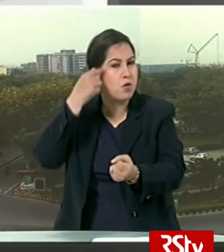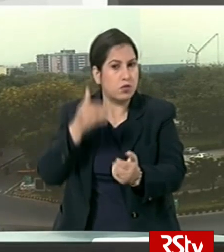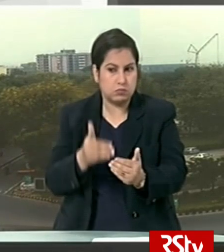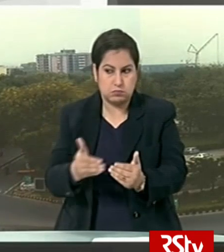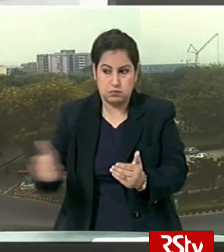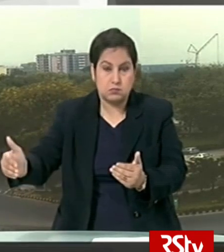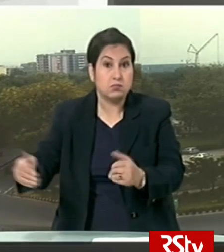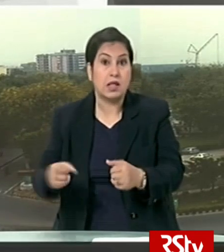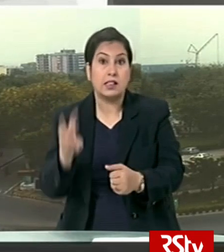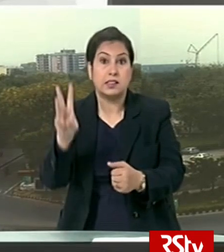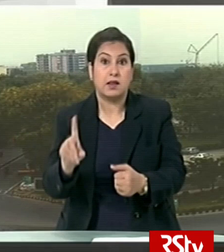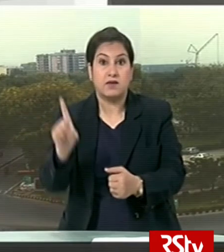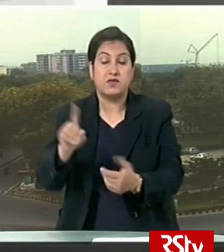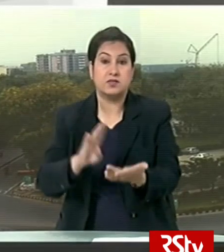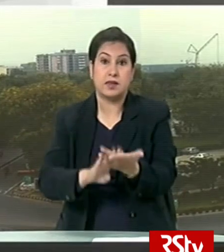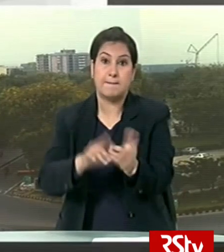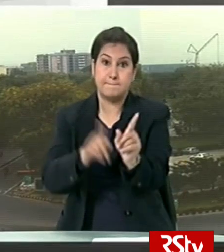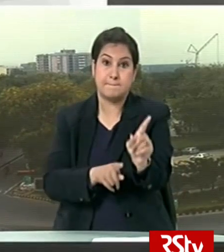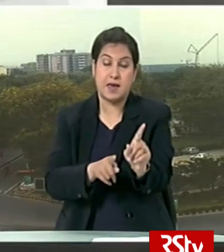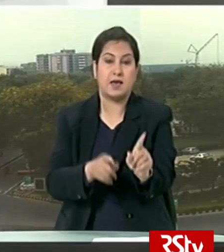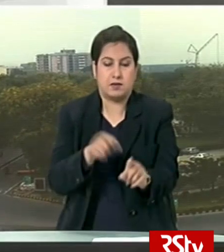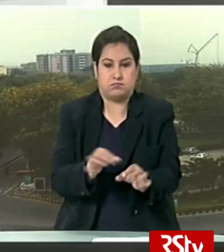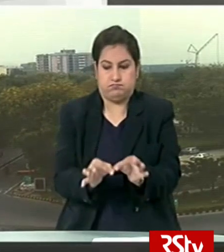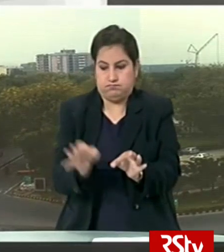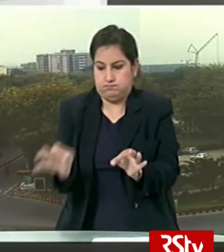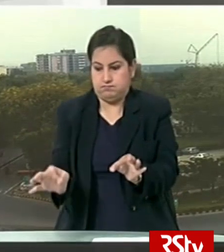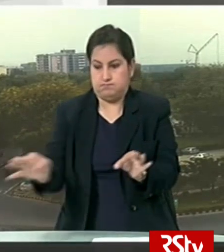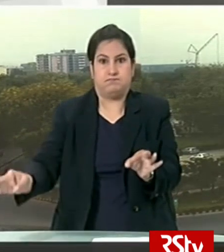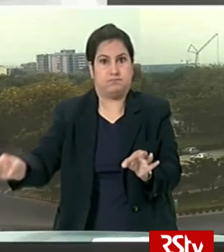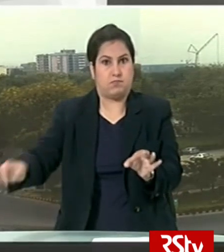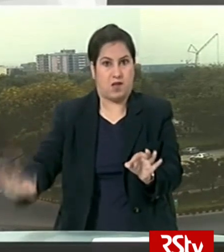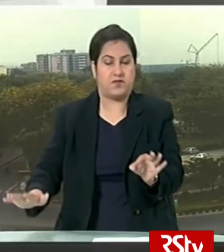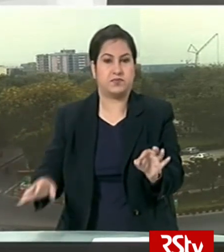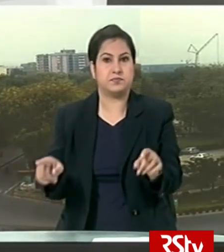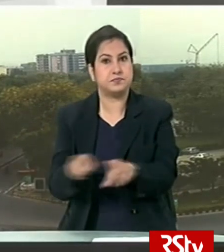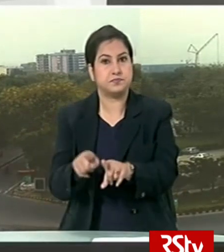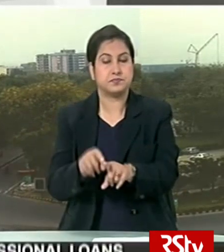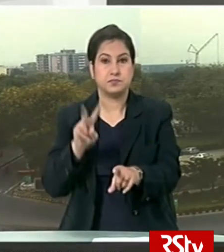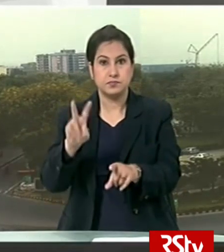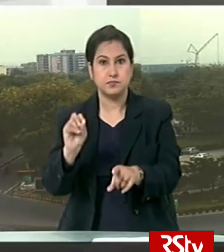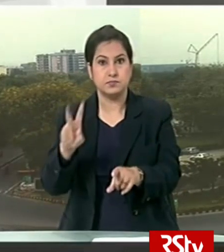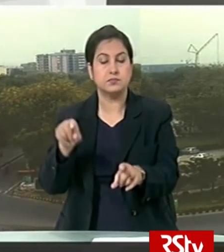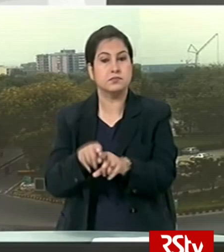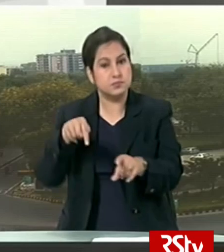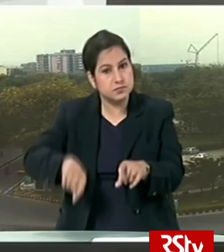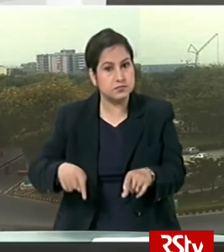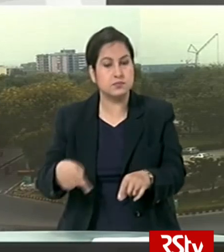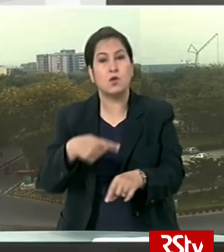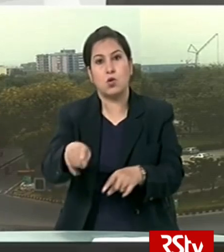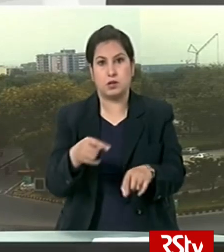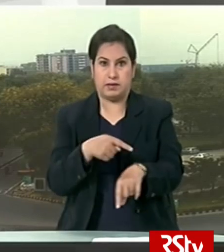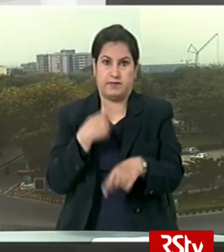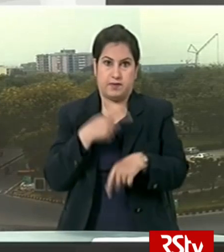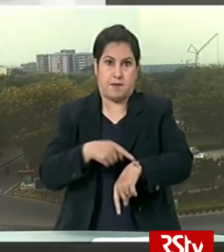31st may 2020 so that is a thing which was already availed of and for that we are giving a bit of an